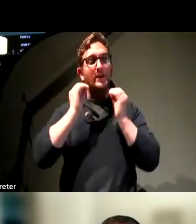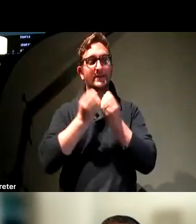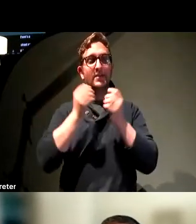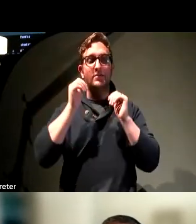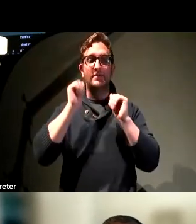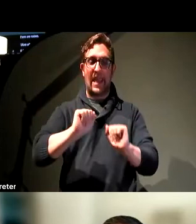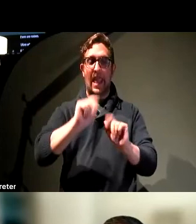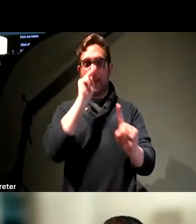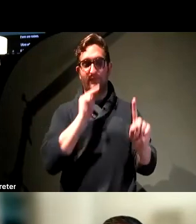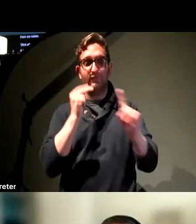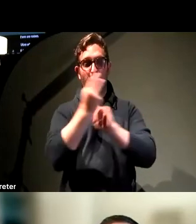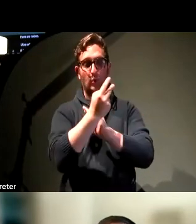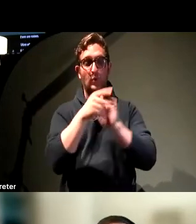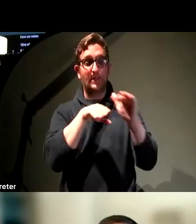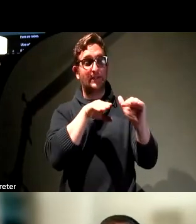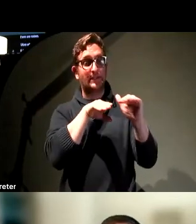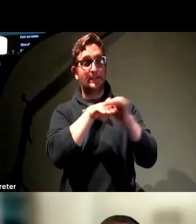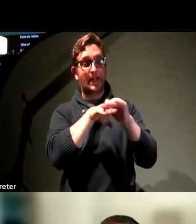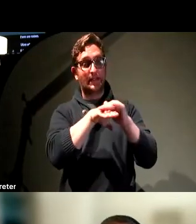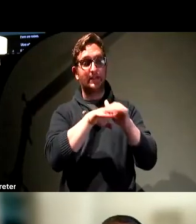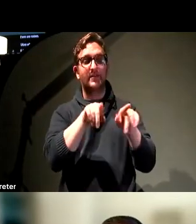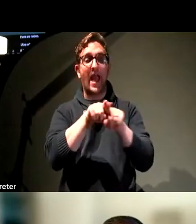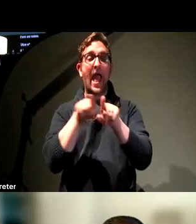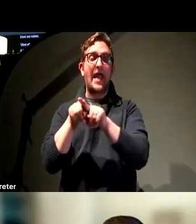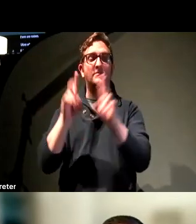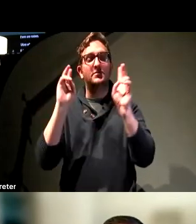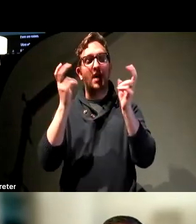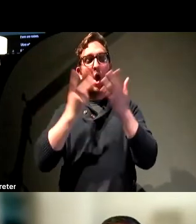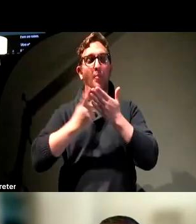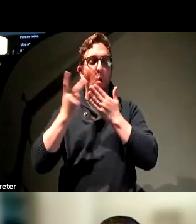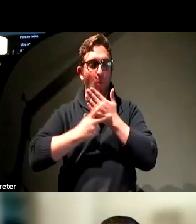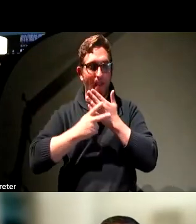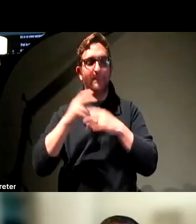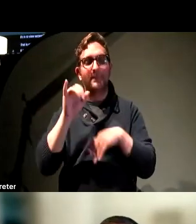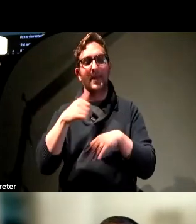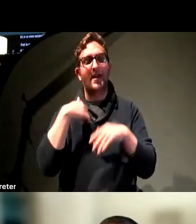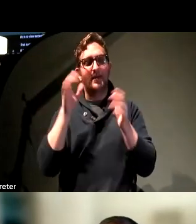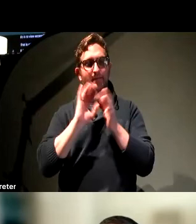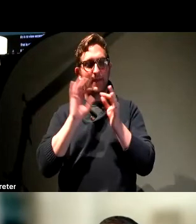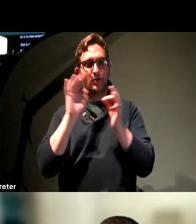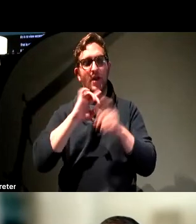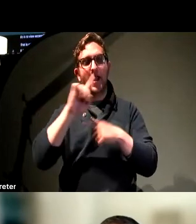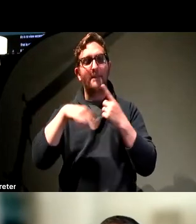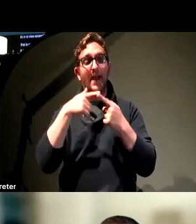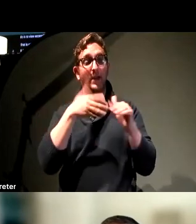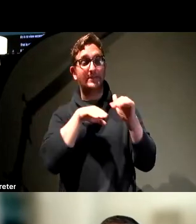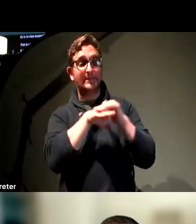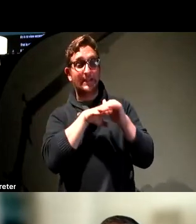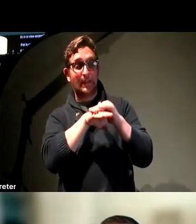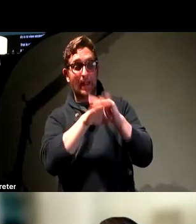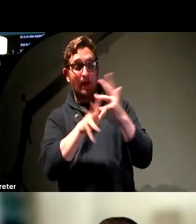as something that is an ongoing program. I mentioned a little bit earlier, kind of off the top, that accessibility isn't really